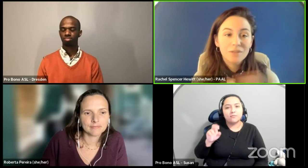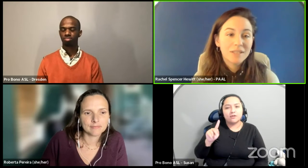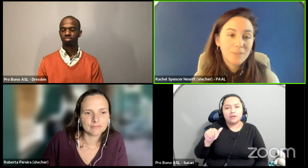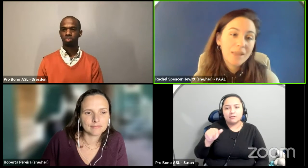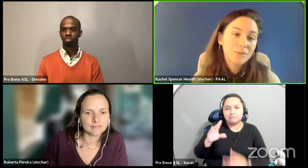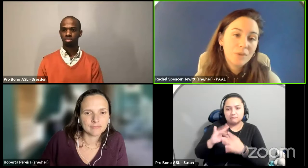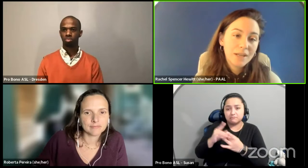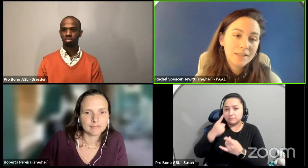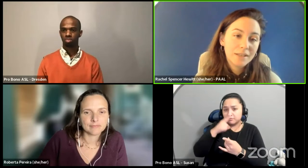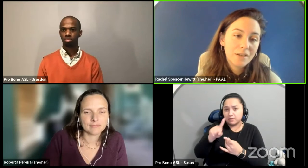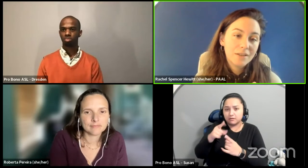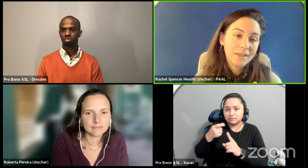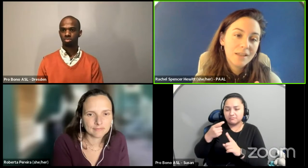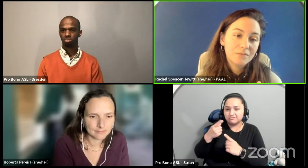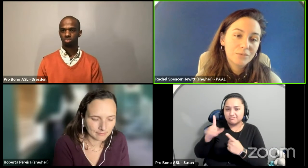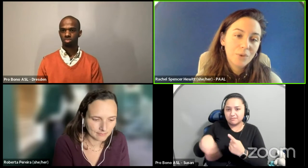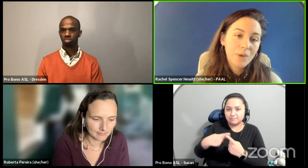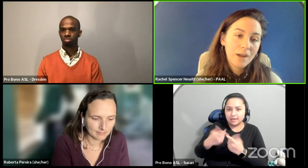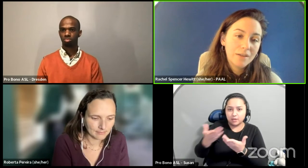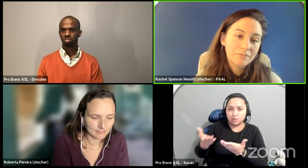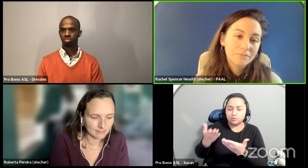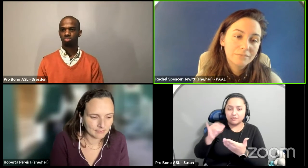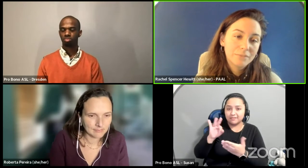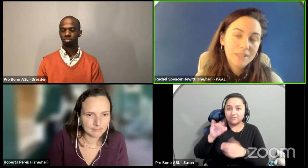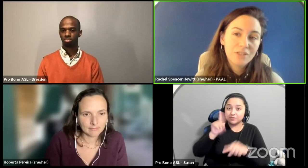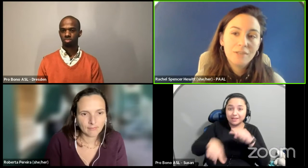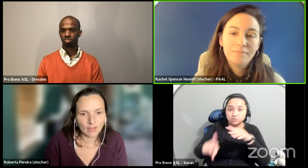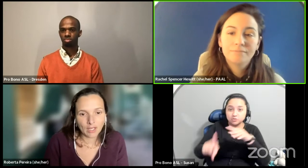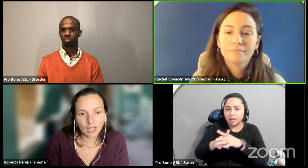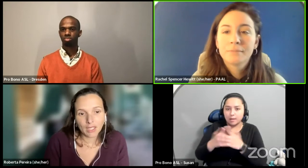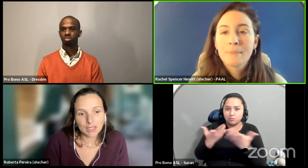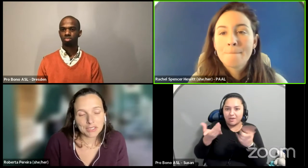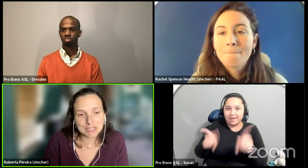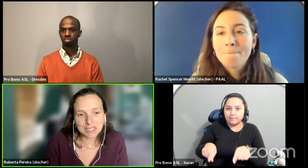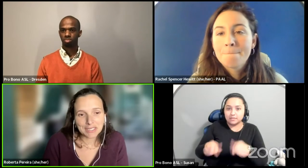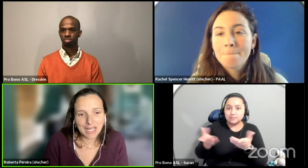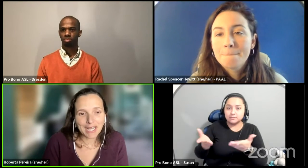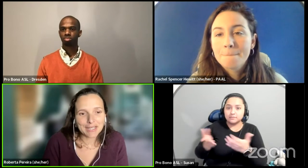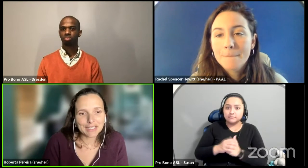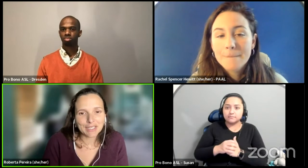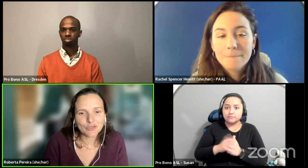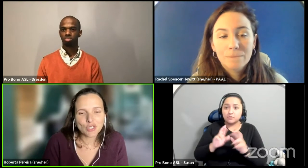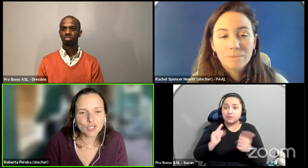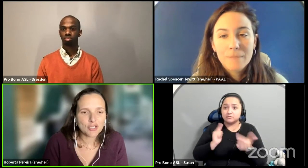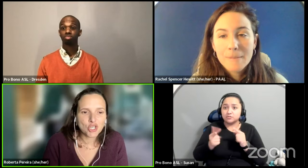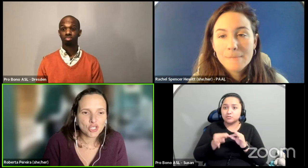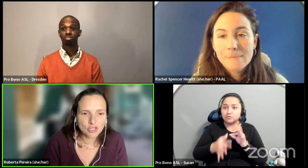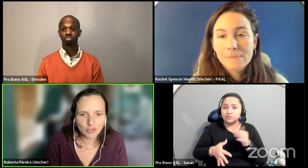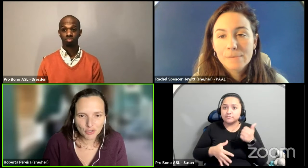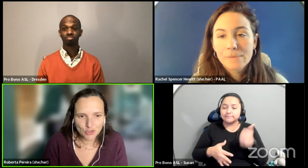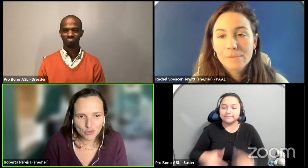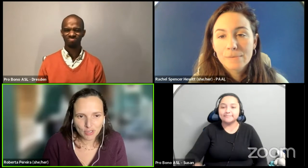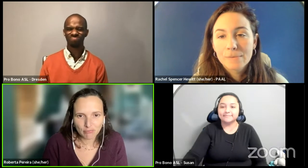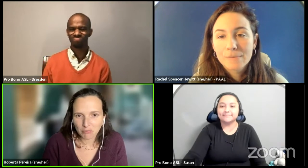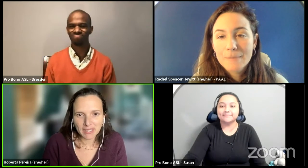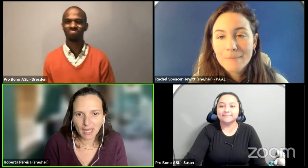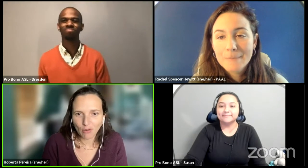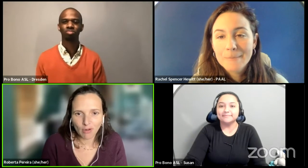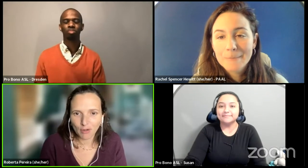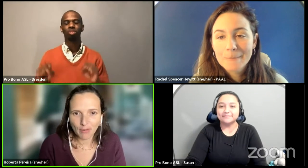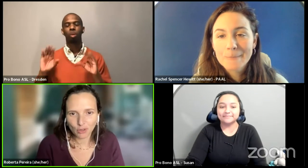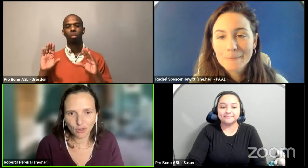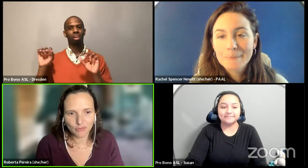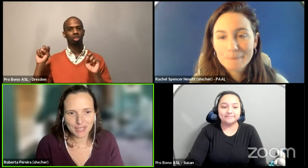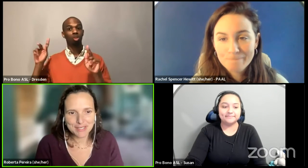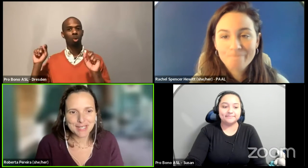to enter the space when it's an onsite required position. Listen, I think that there's a lot changing in our industry right